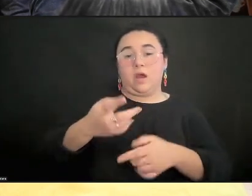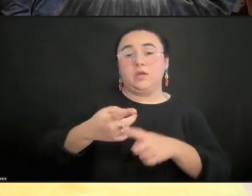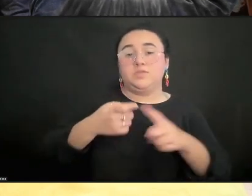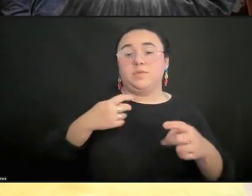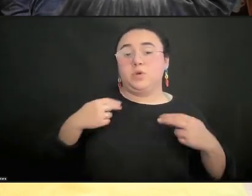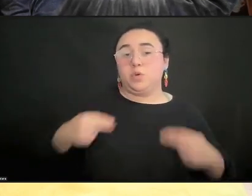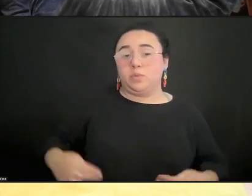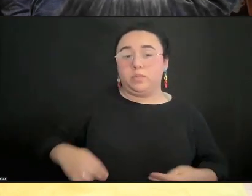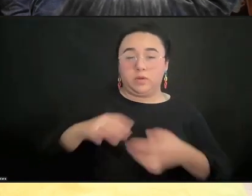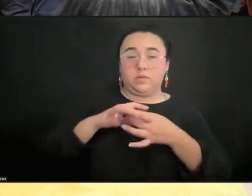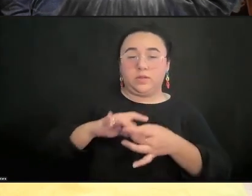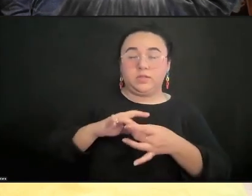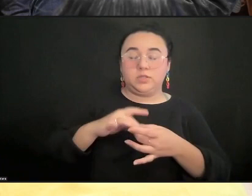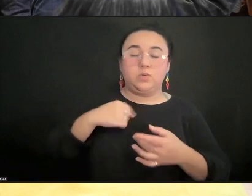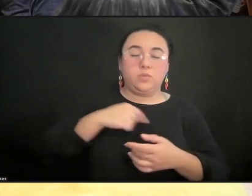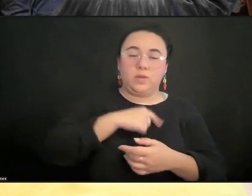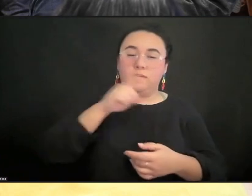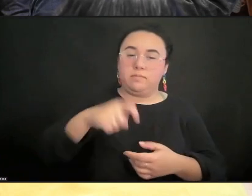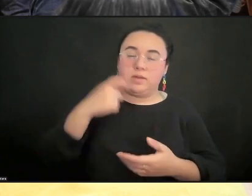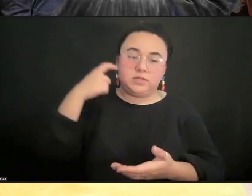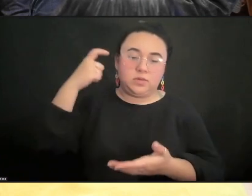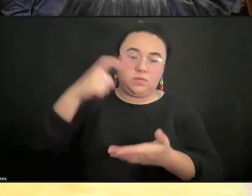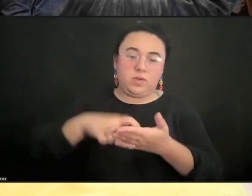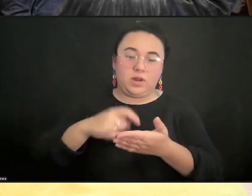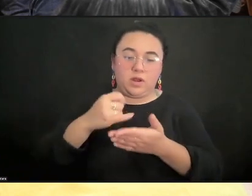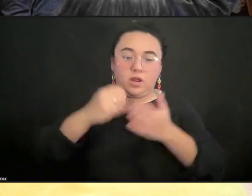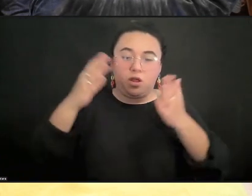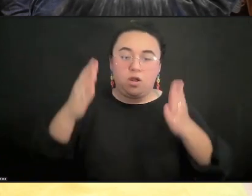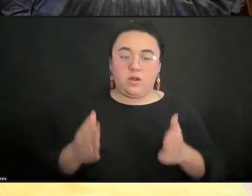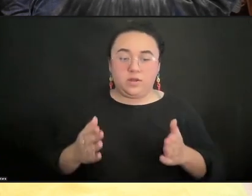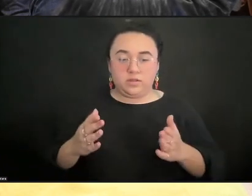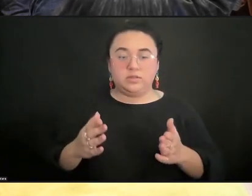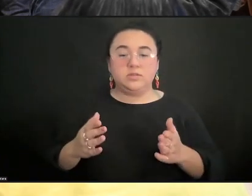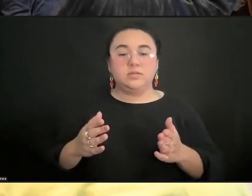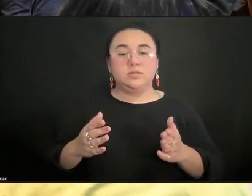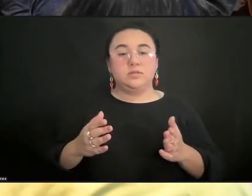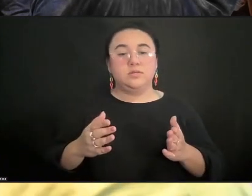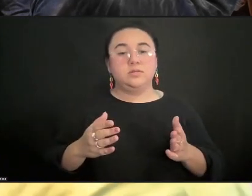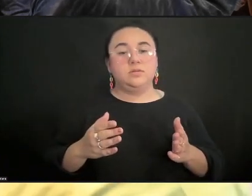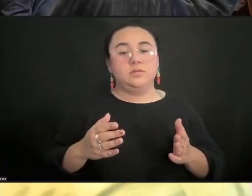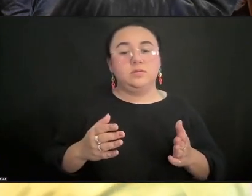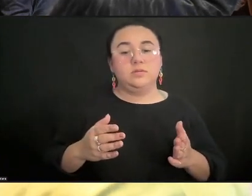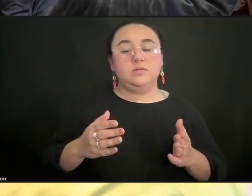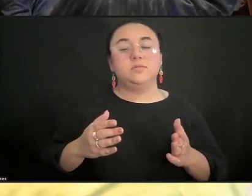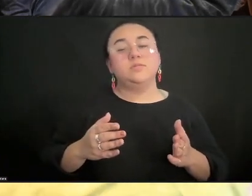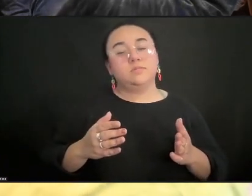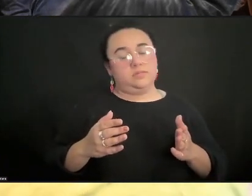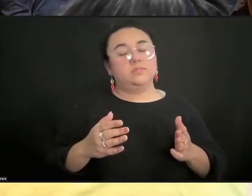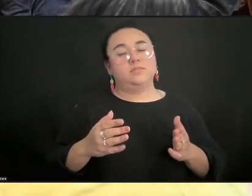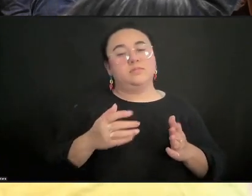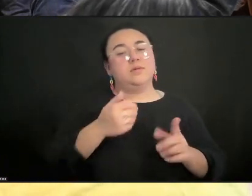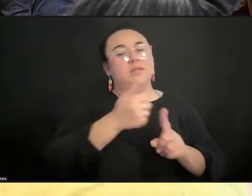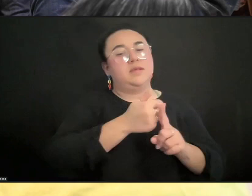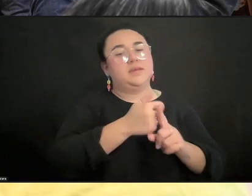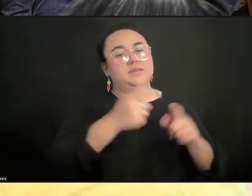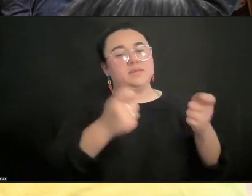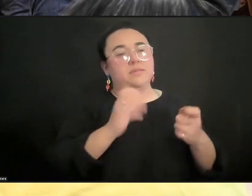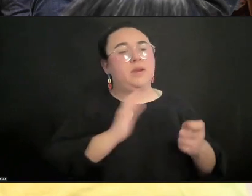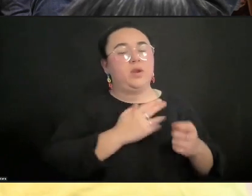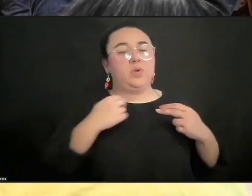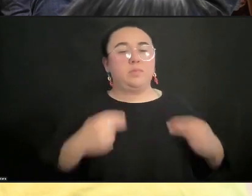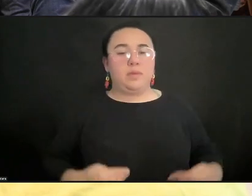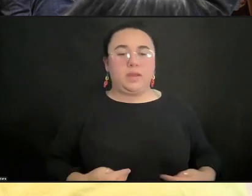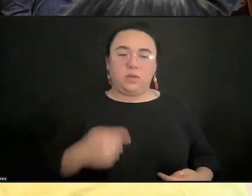artists are the chroniclers of our humanity and that we should be celebrating them as such. And that we need to be thinking about